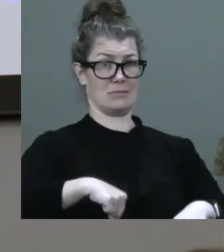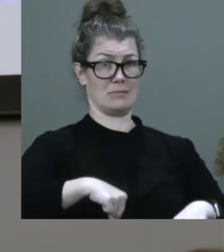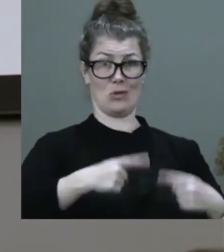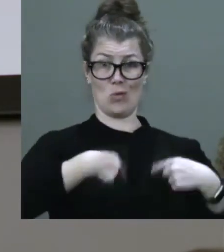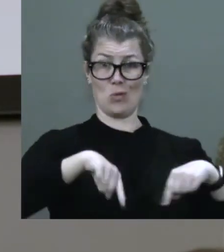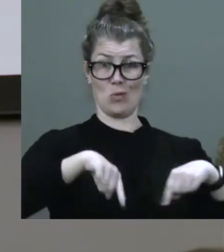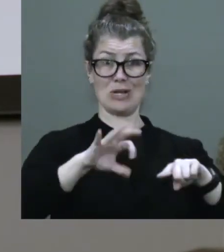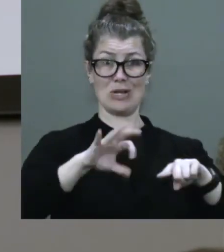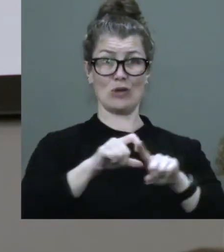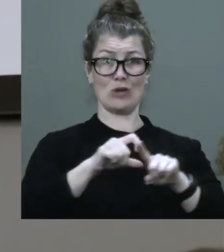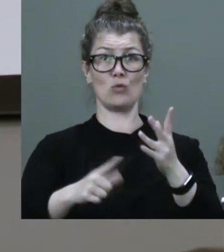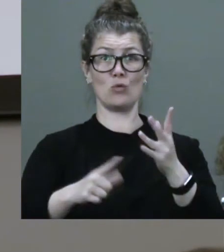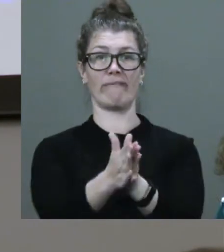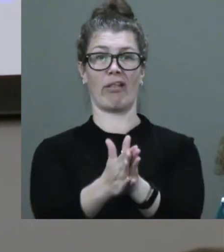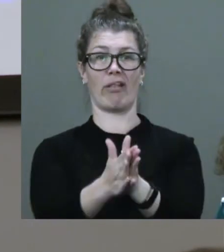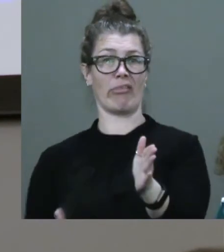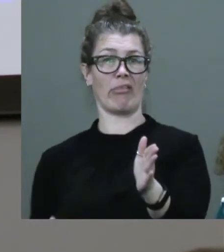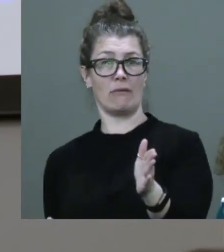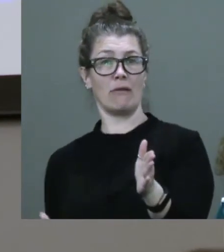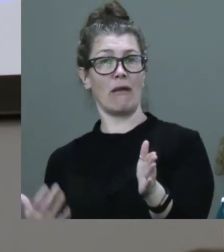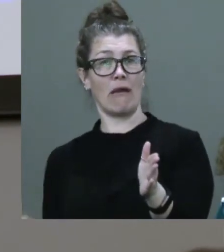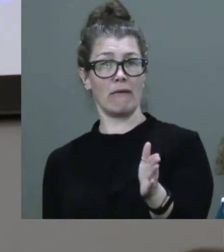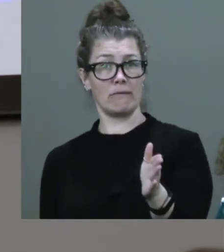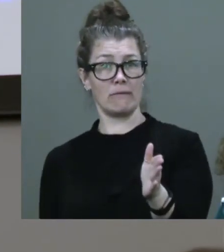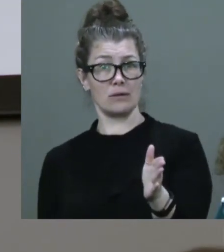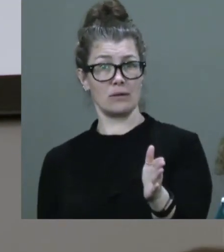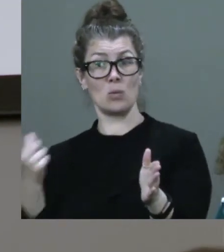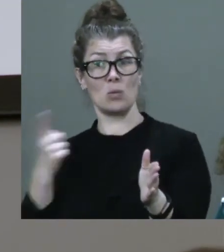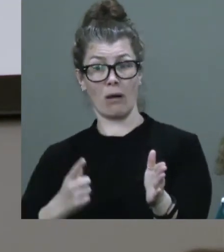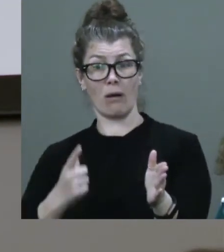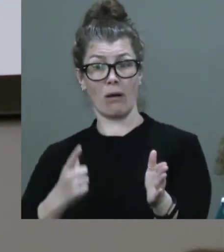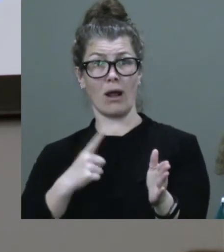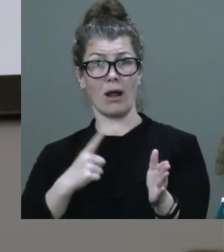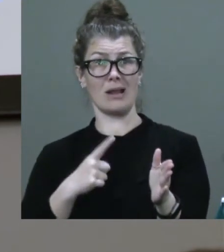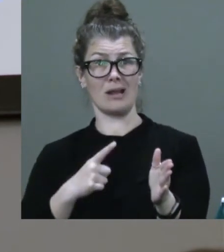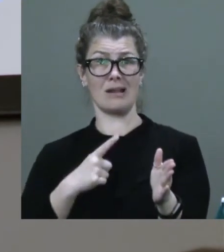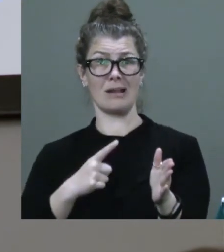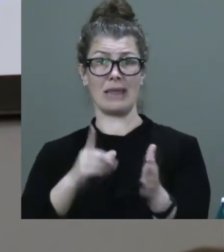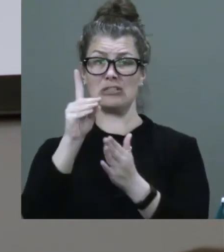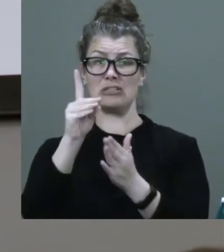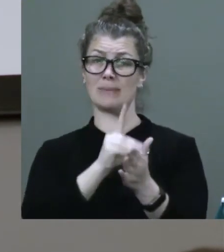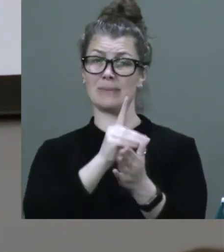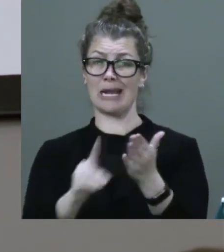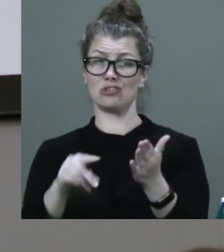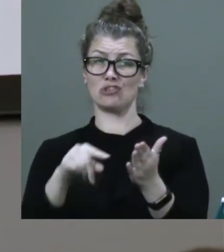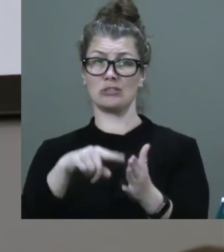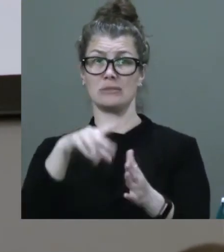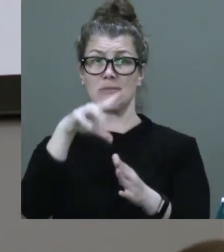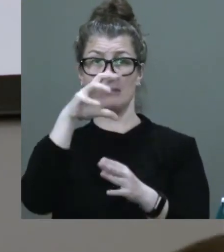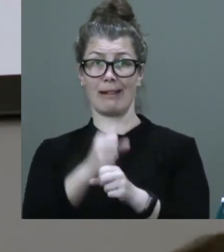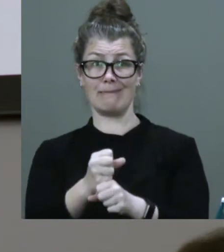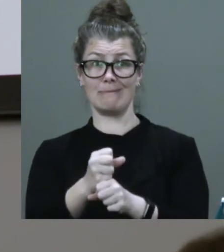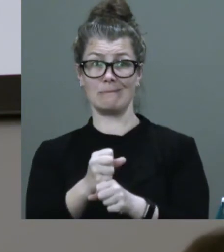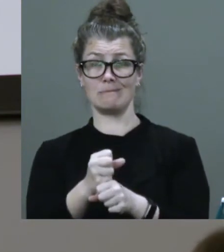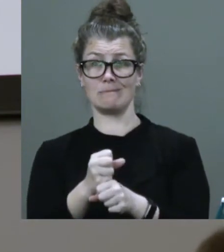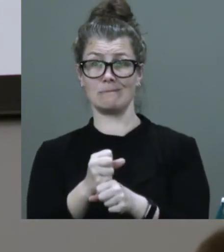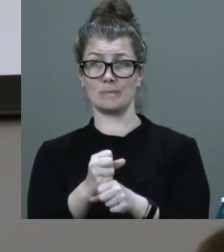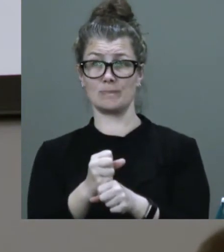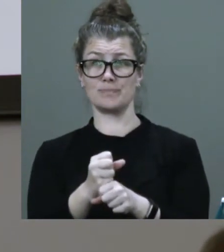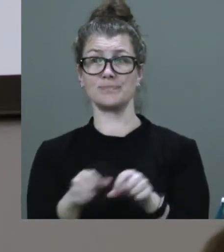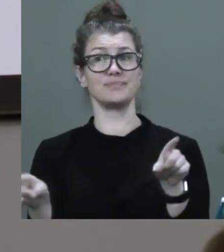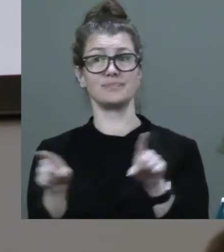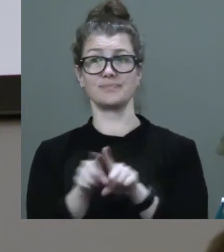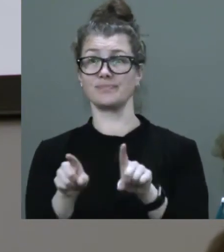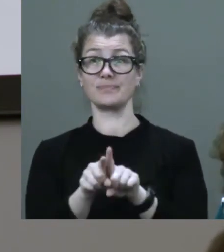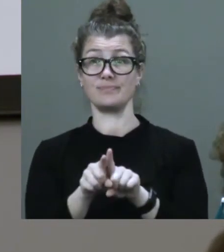it, we've gone backwards. And that's because there is a corrosive discriminatory belief, just as there has been